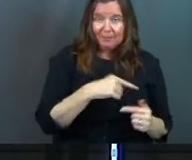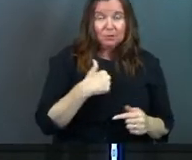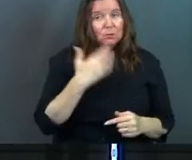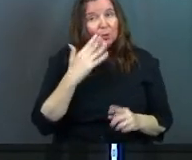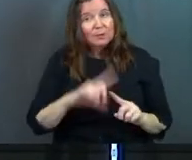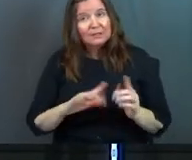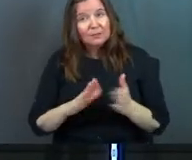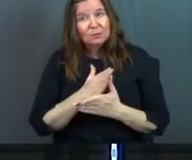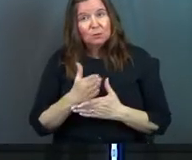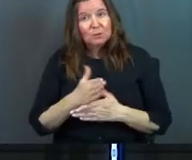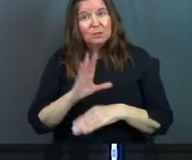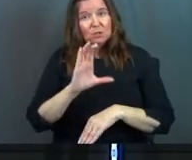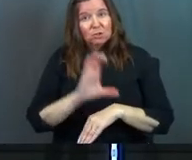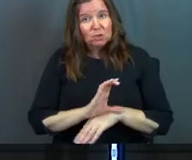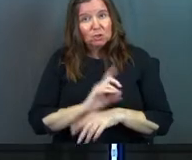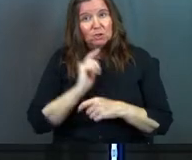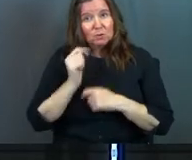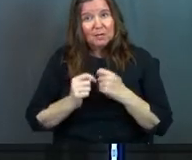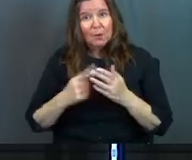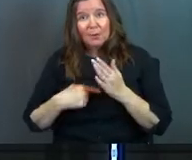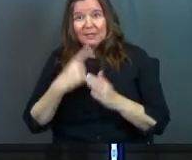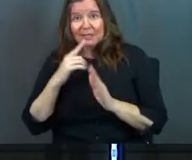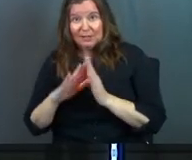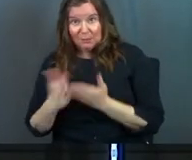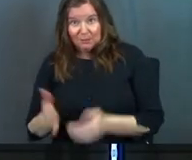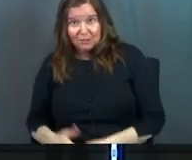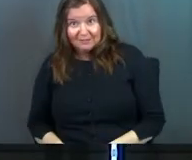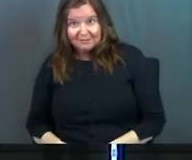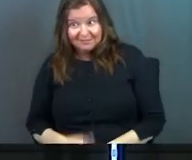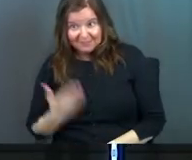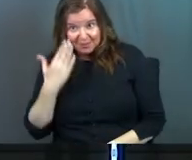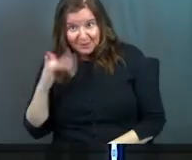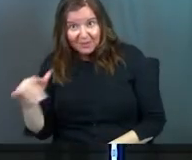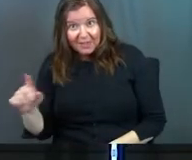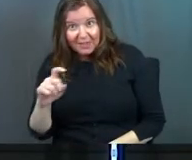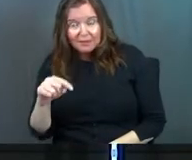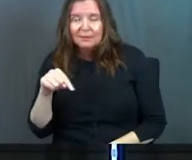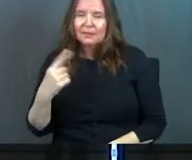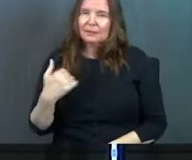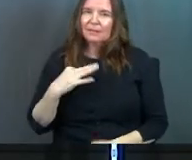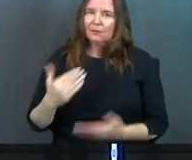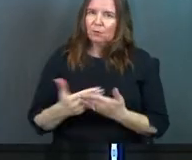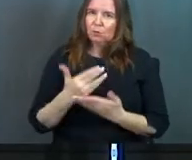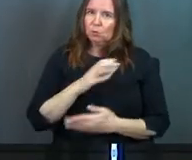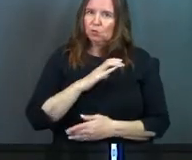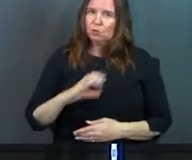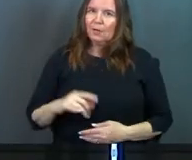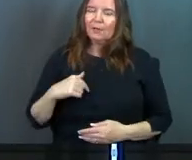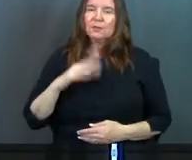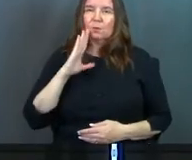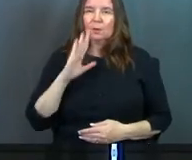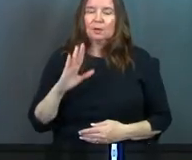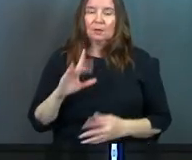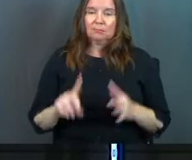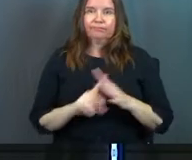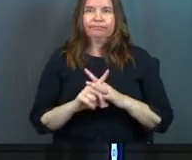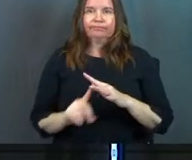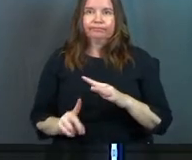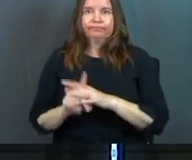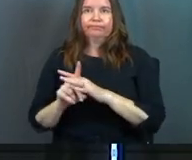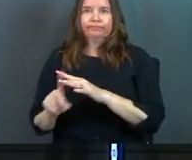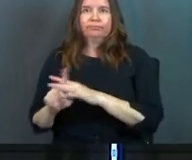there's a difference between church tradition and what it says in the scripture? And this is something, if you're new to Christianity, this is going to pop up a